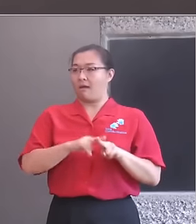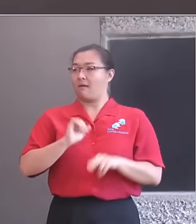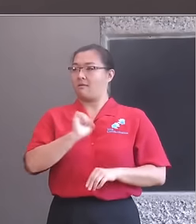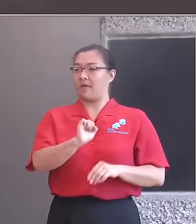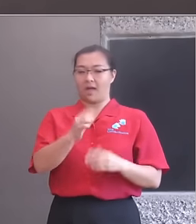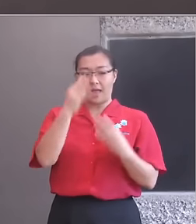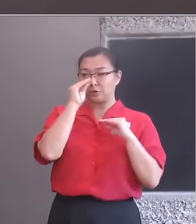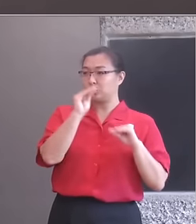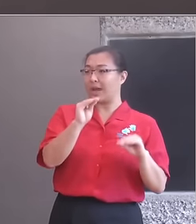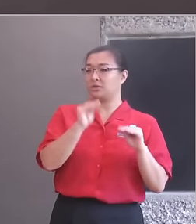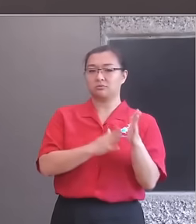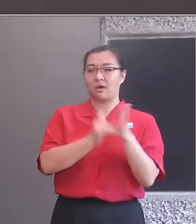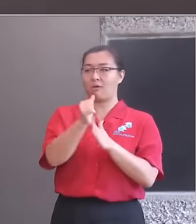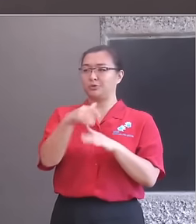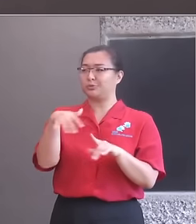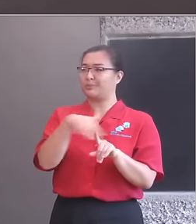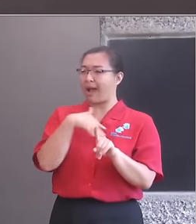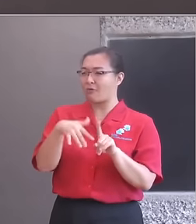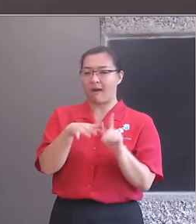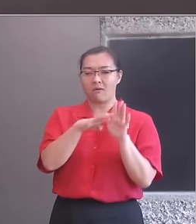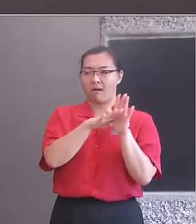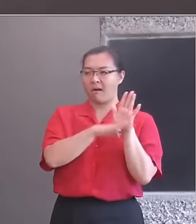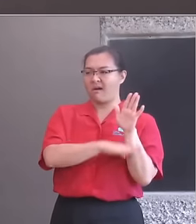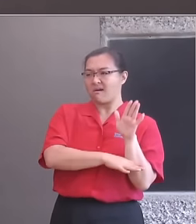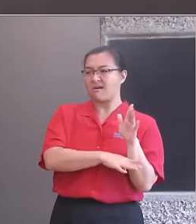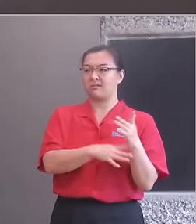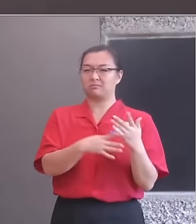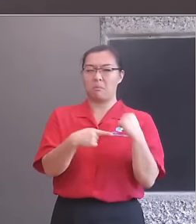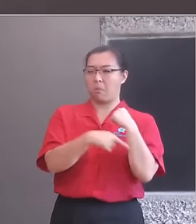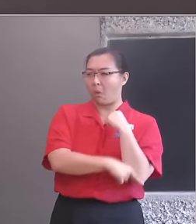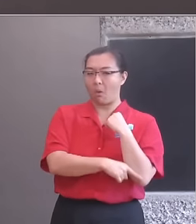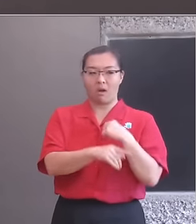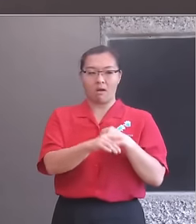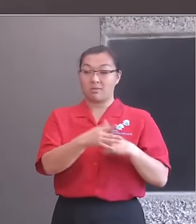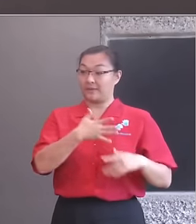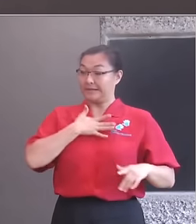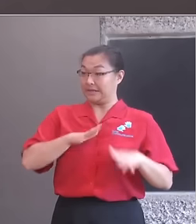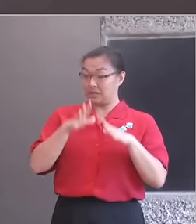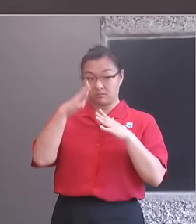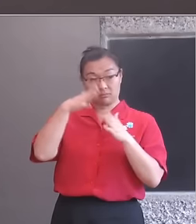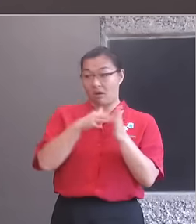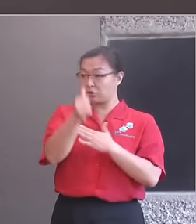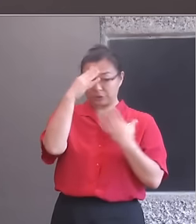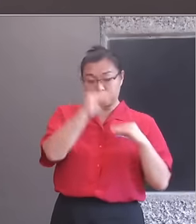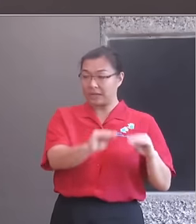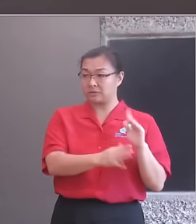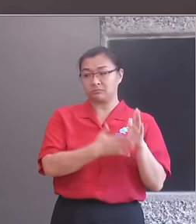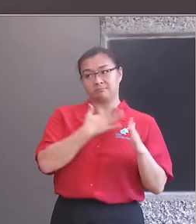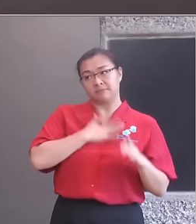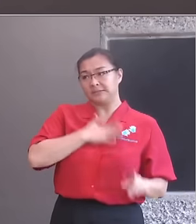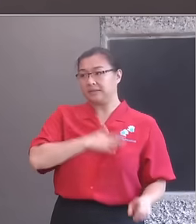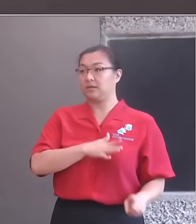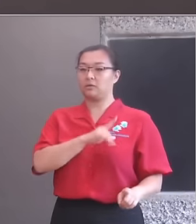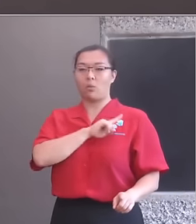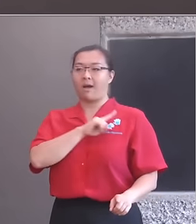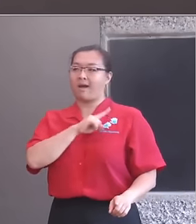engage with cultural activities, perpetuating the cycle of exclusion. There's a need for clearer pathways for children to gain the